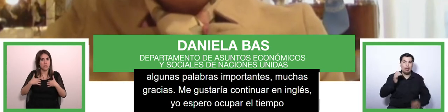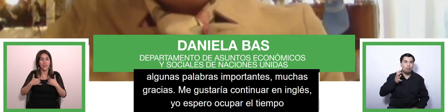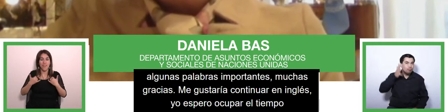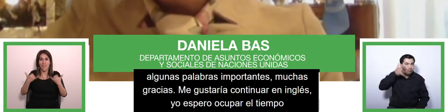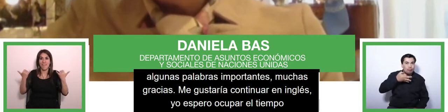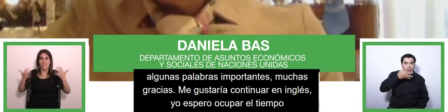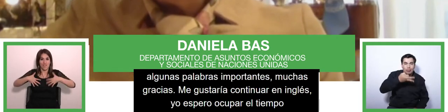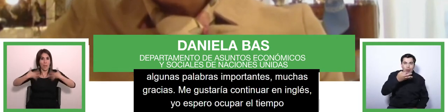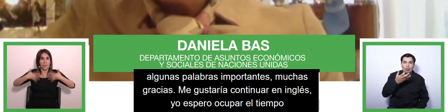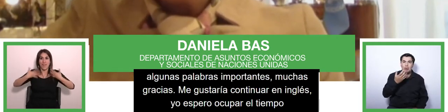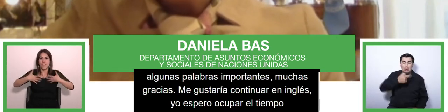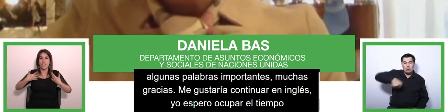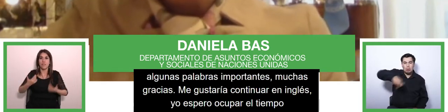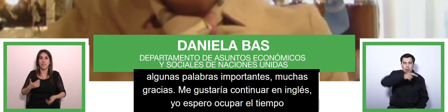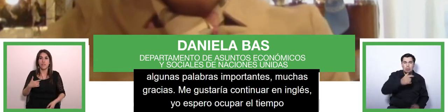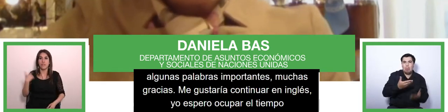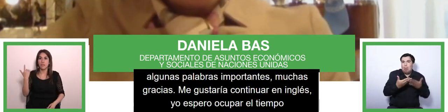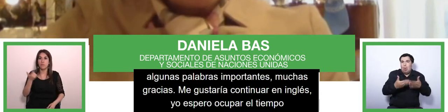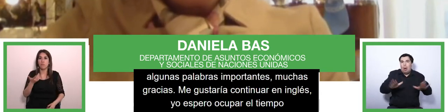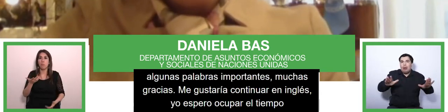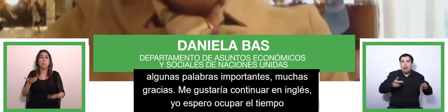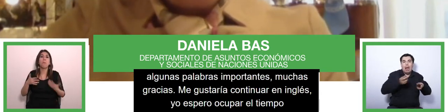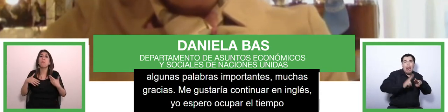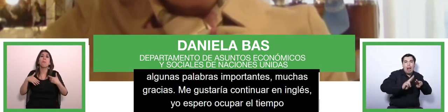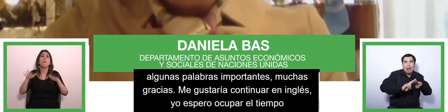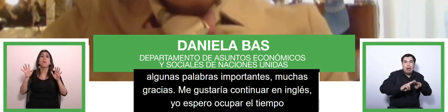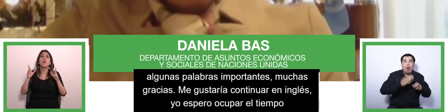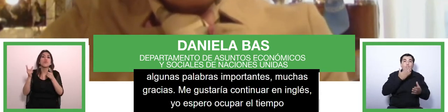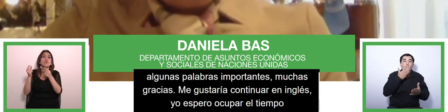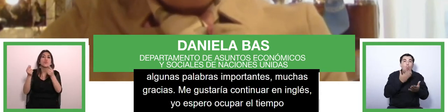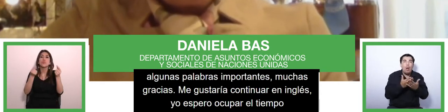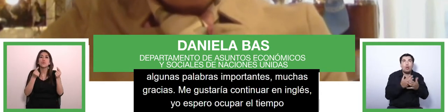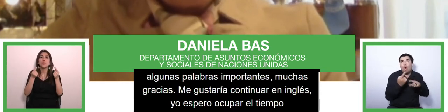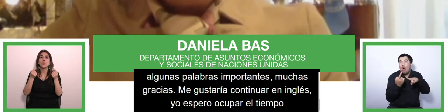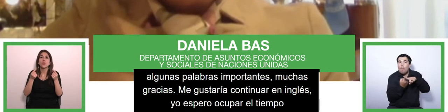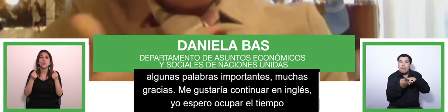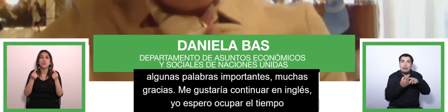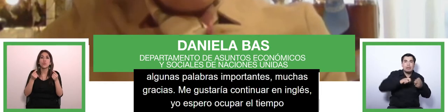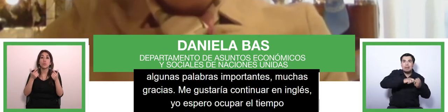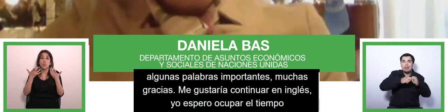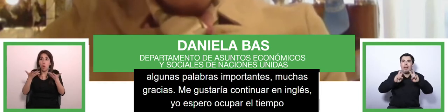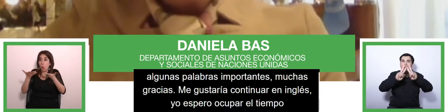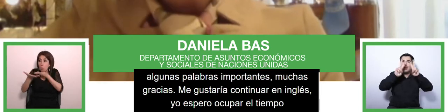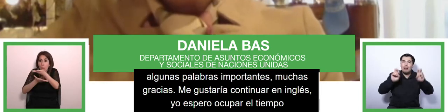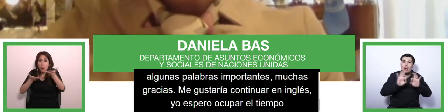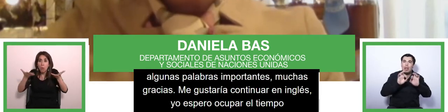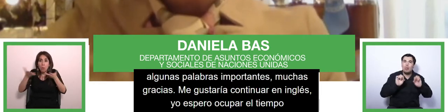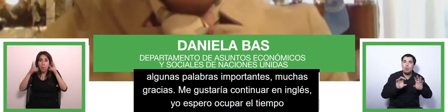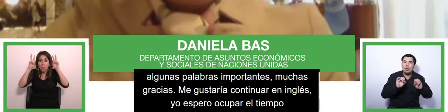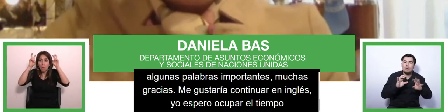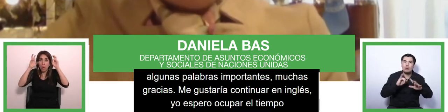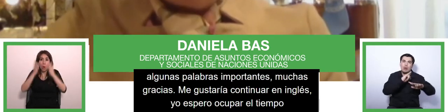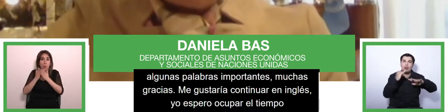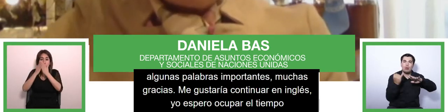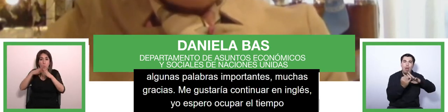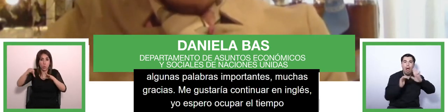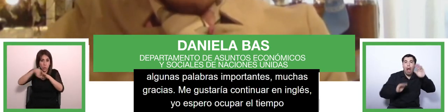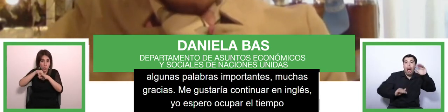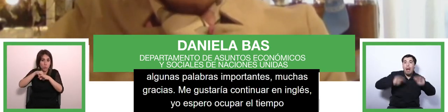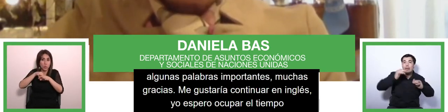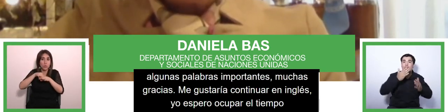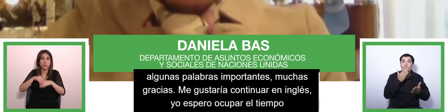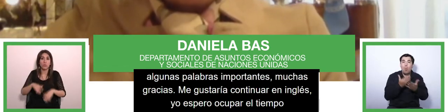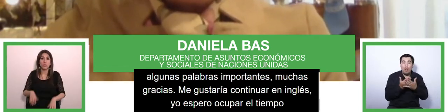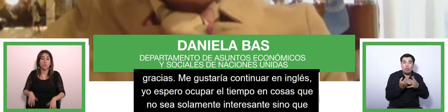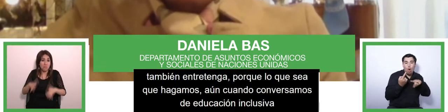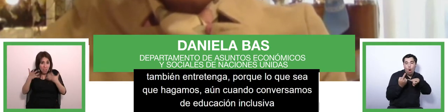even when we talk about inclusive education that can be a very important sometimes heavy topic i believe has to